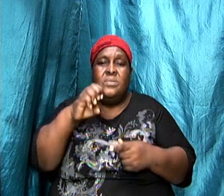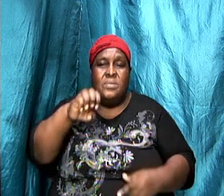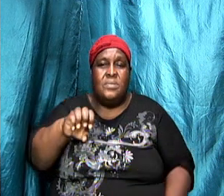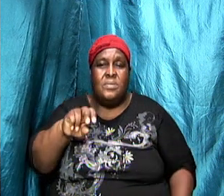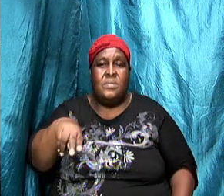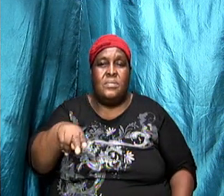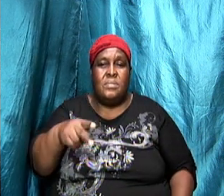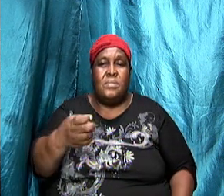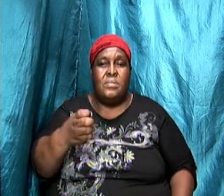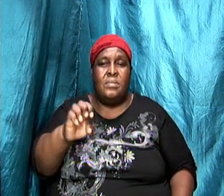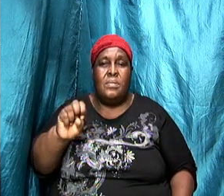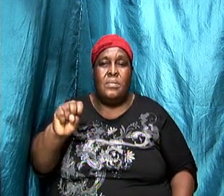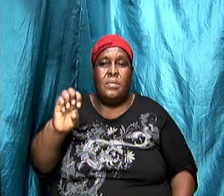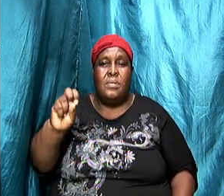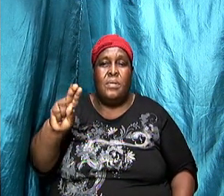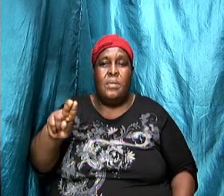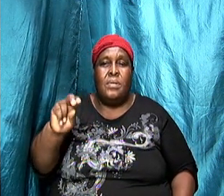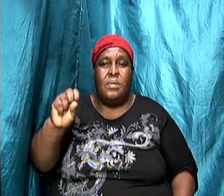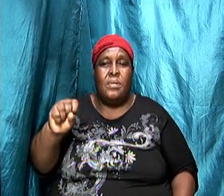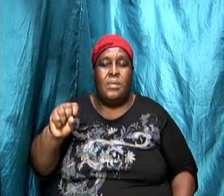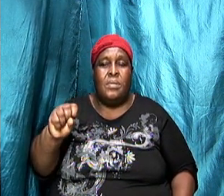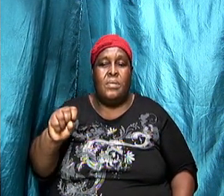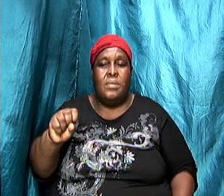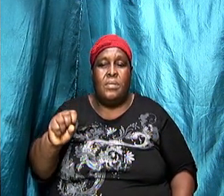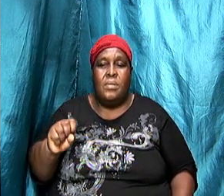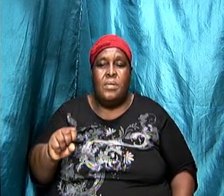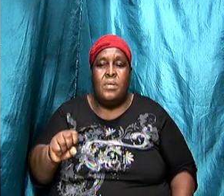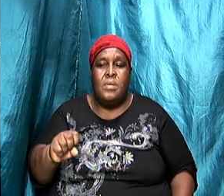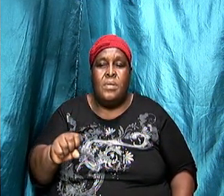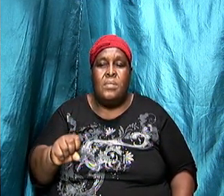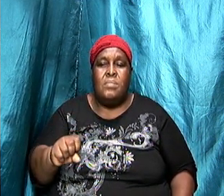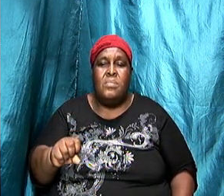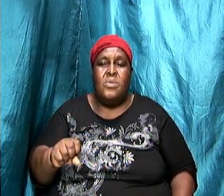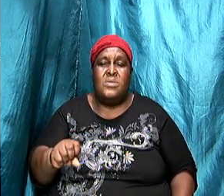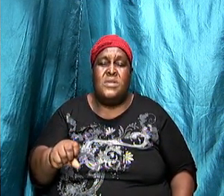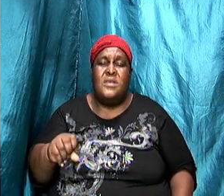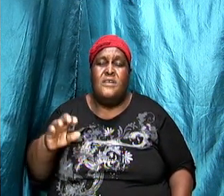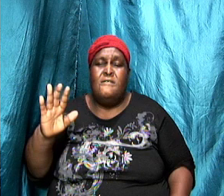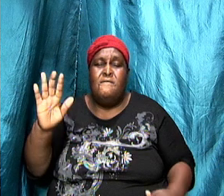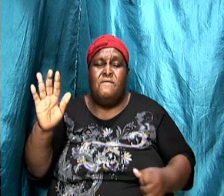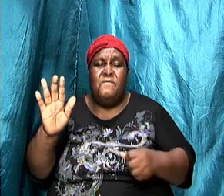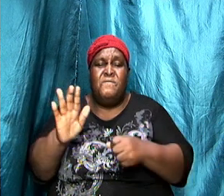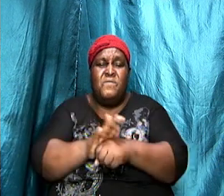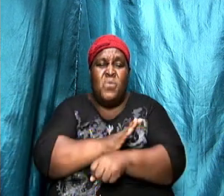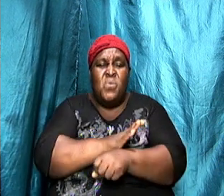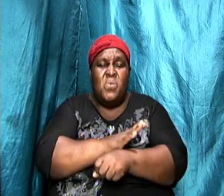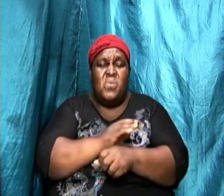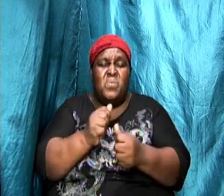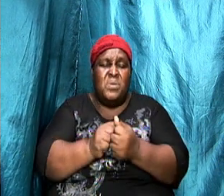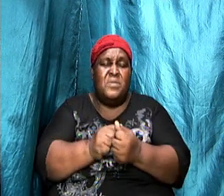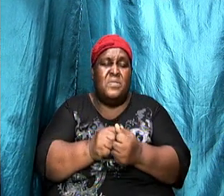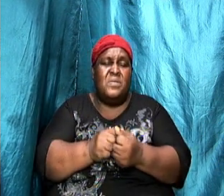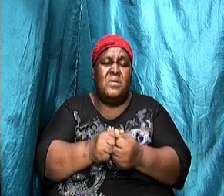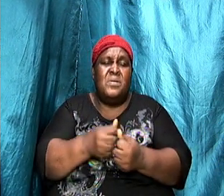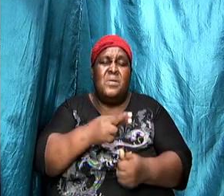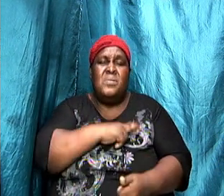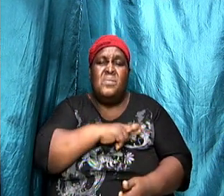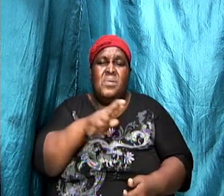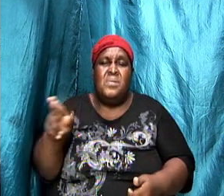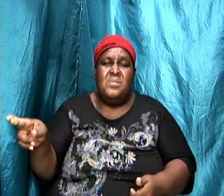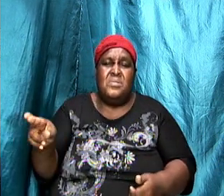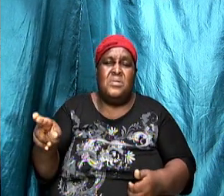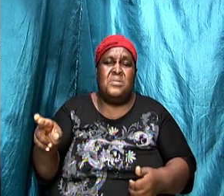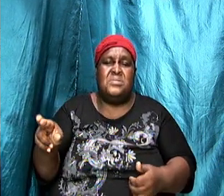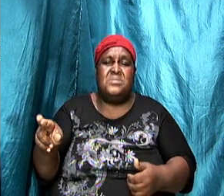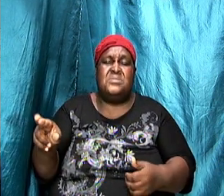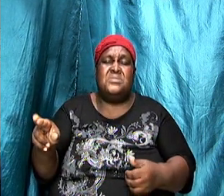was one that it was polluted with religious idolatry